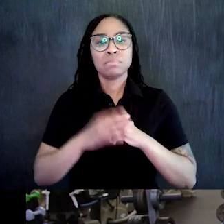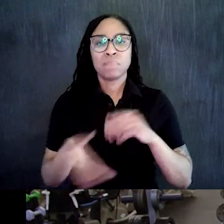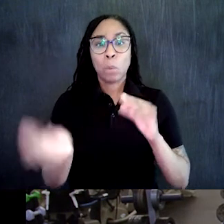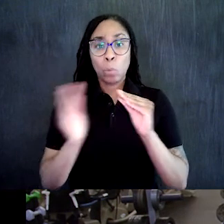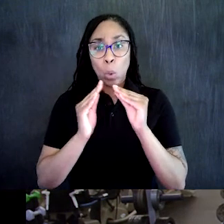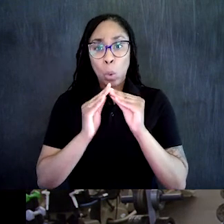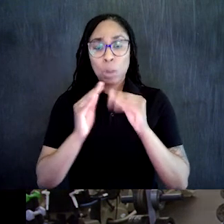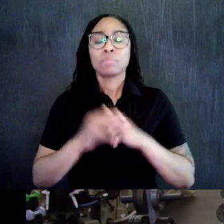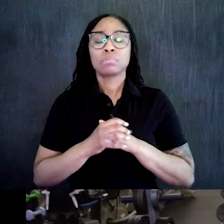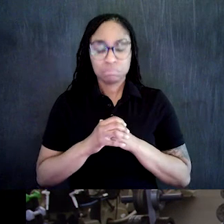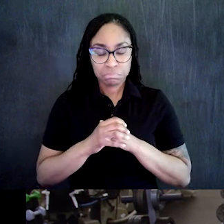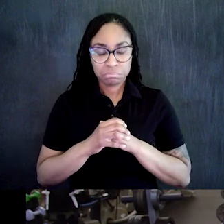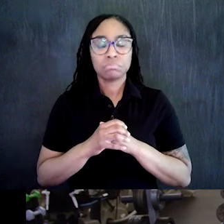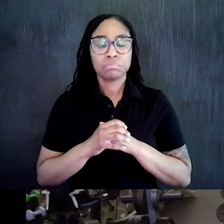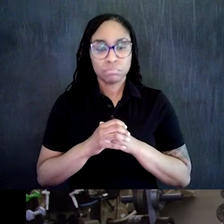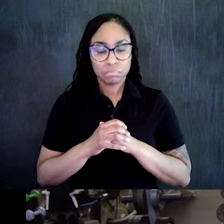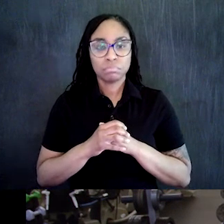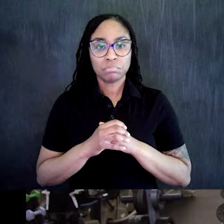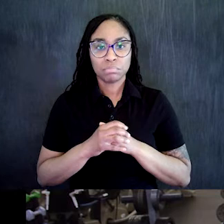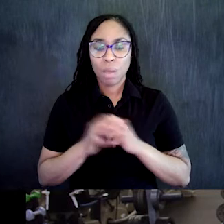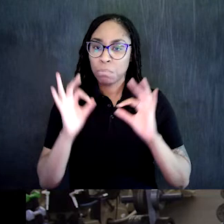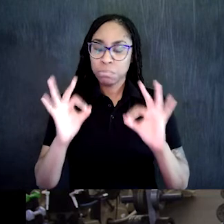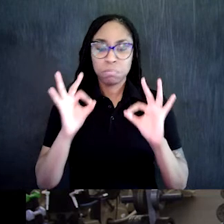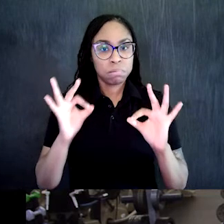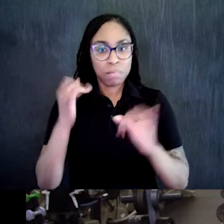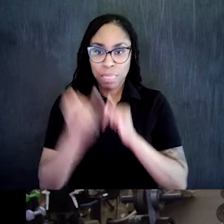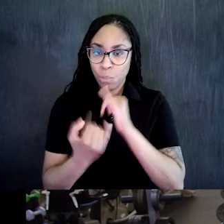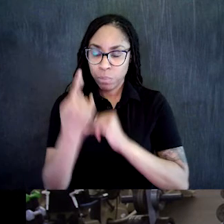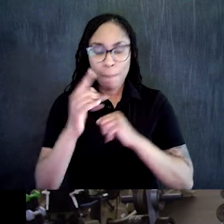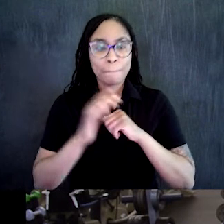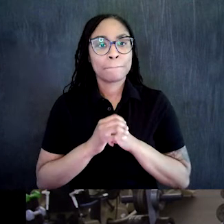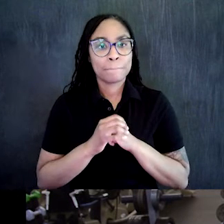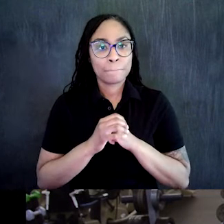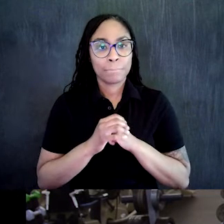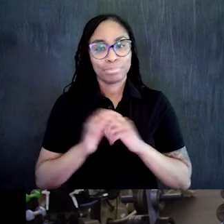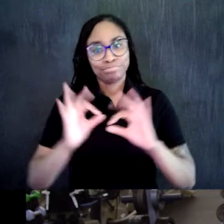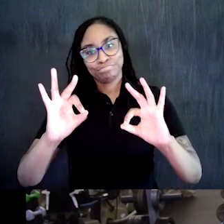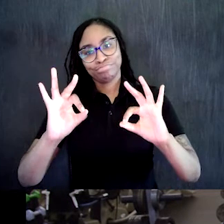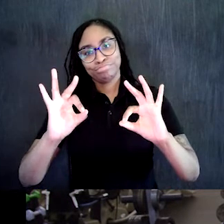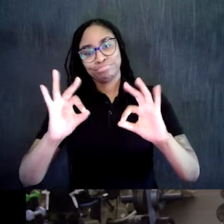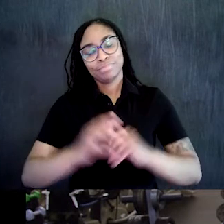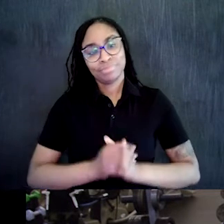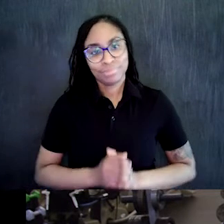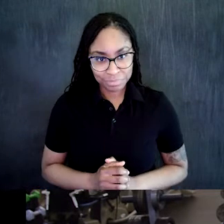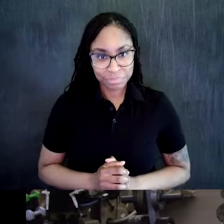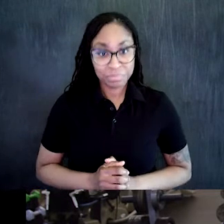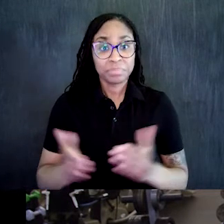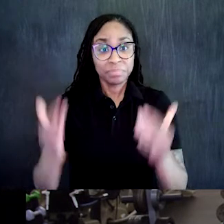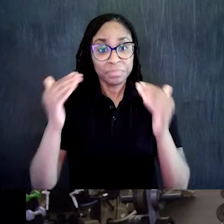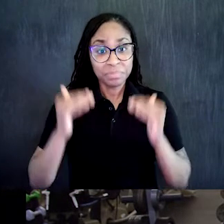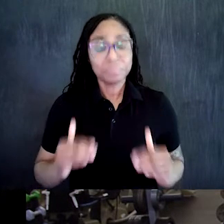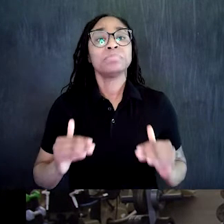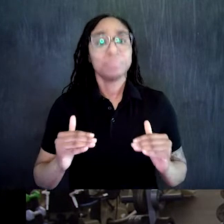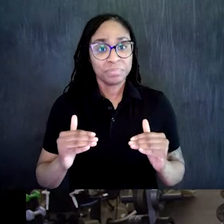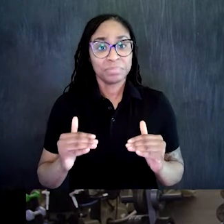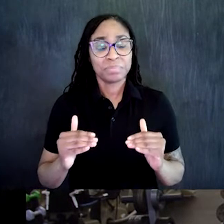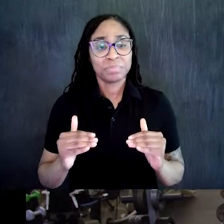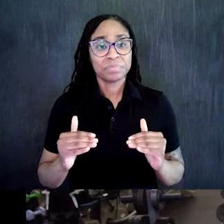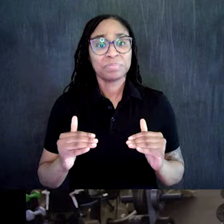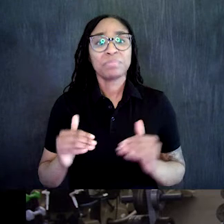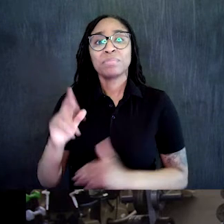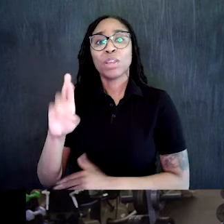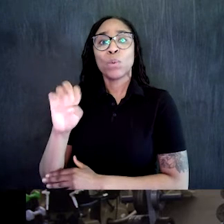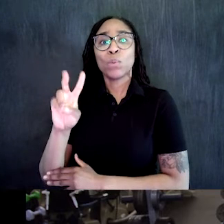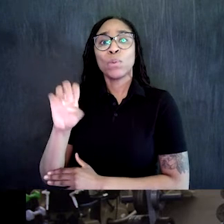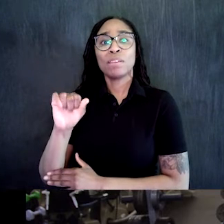sure that we're pushing the hips back. We're not letting the knees fall forward. All right. And then hands can be either at your side, can be in front of you, wherever